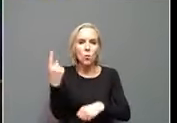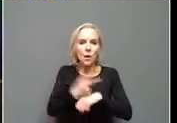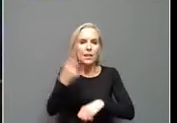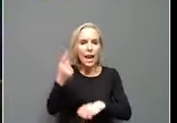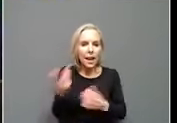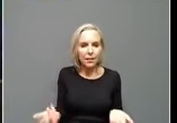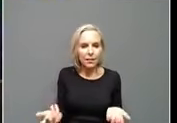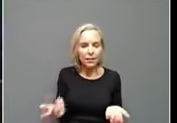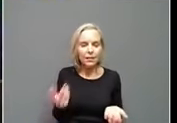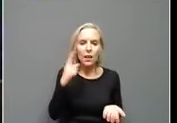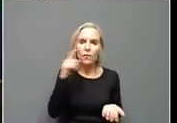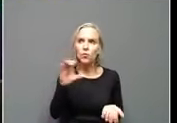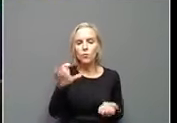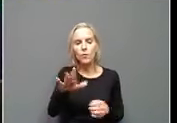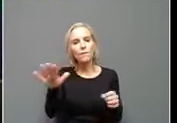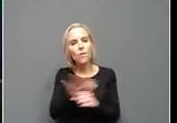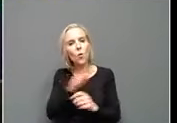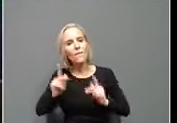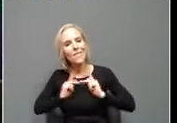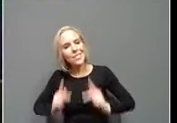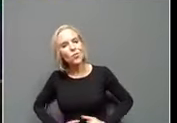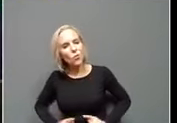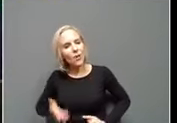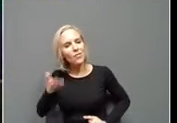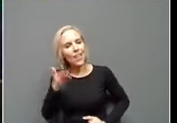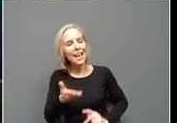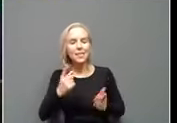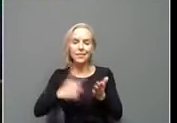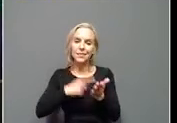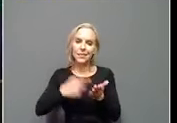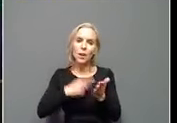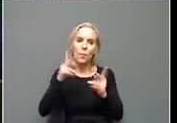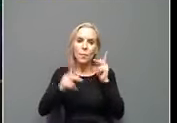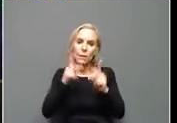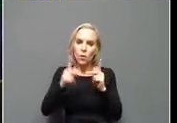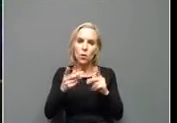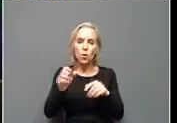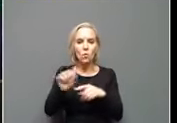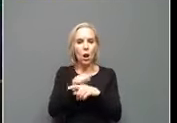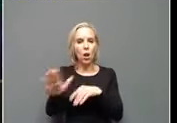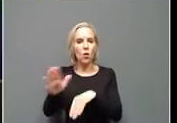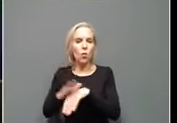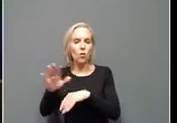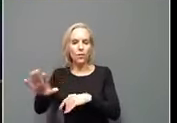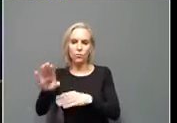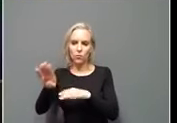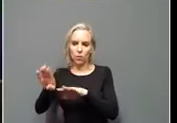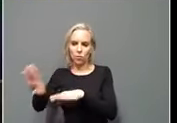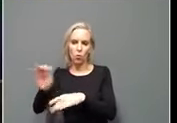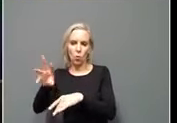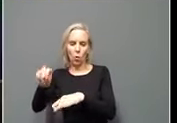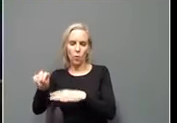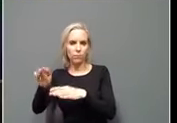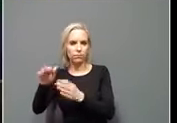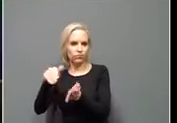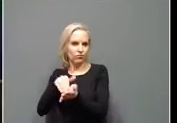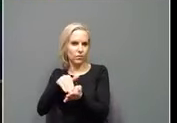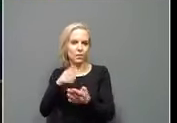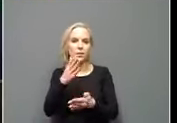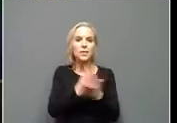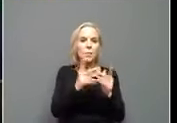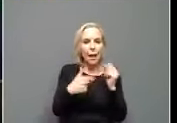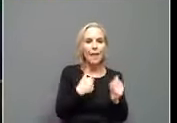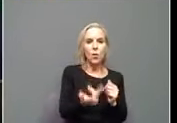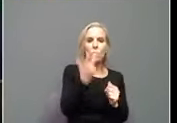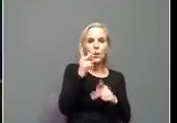you know, the full physicals that are there. Some people practice on their own, some with others, some will have three people come in that are